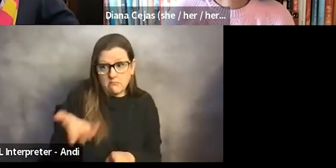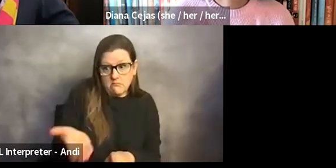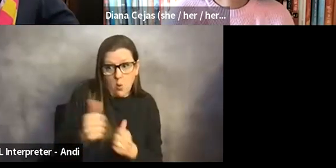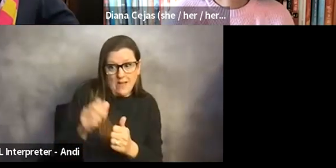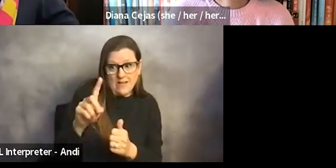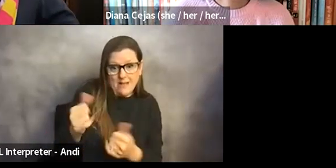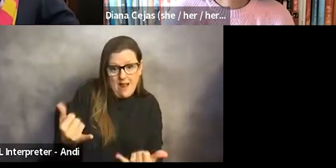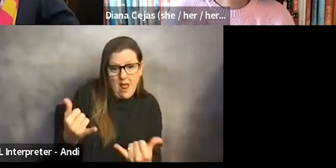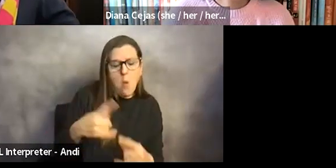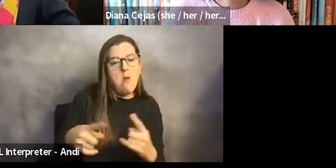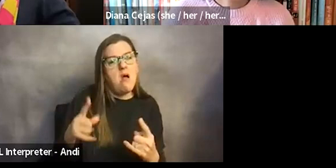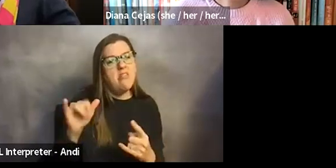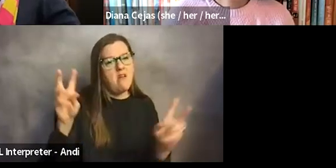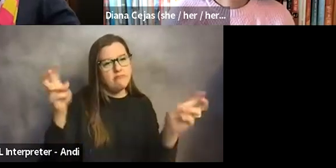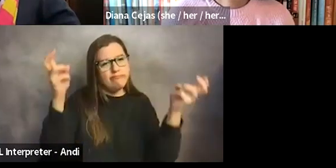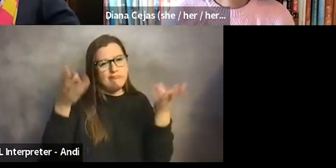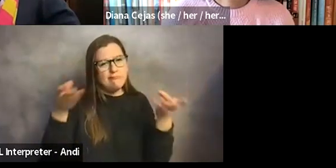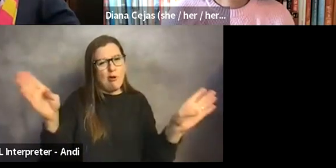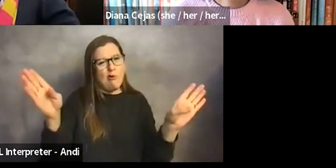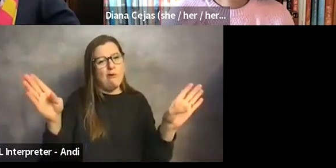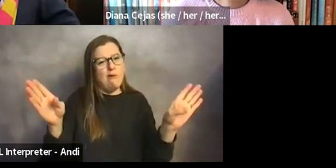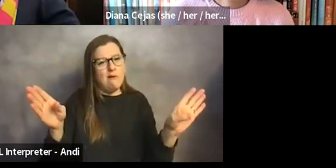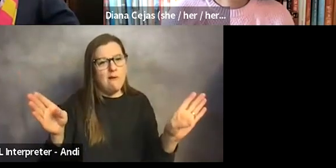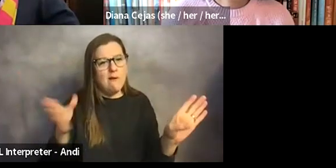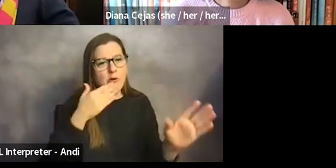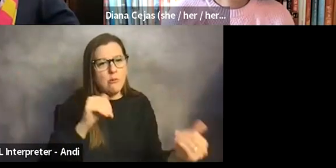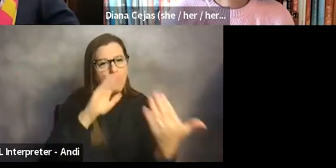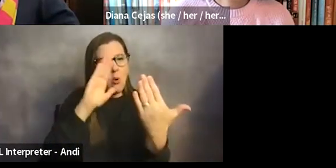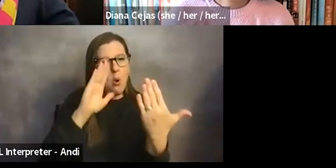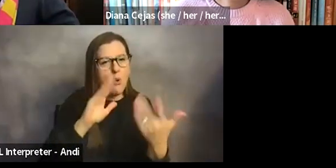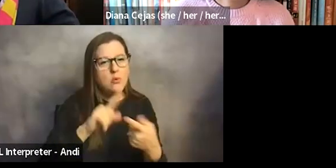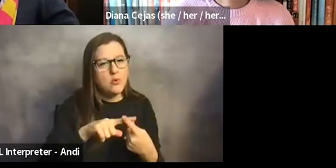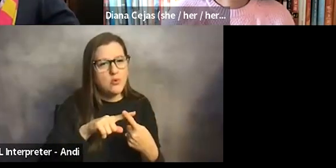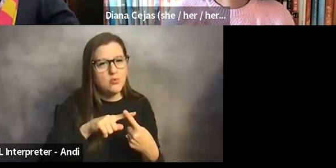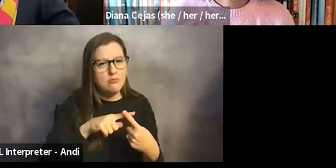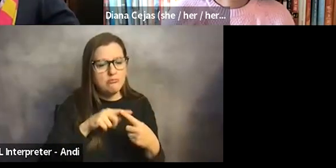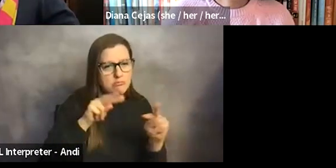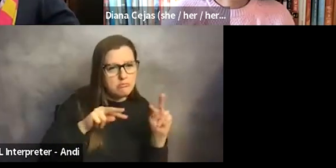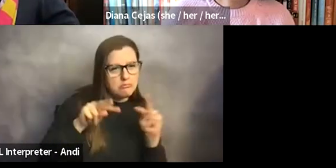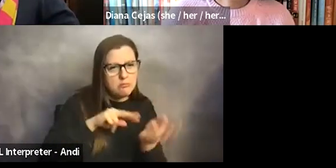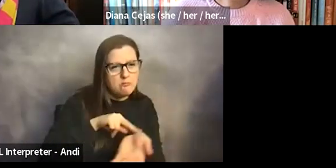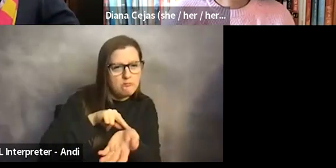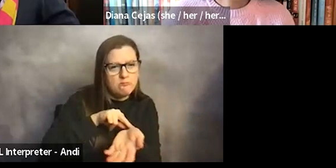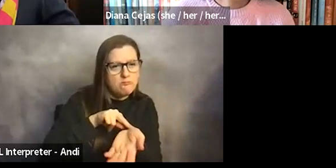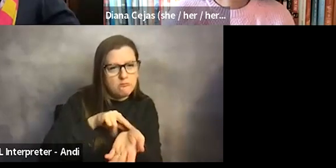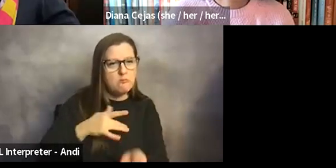that's something that you champion, it's a way to kind of couch that in your initial questions.